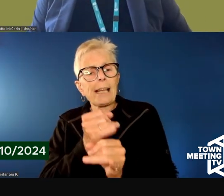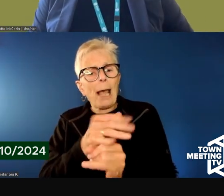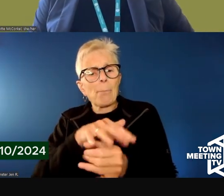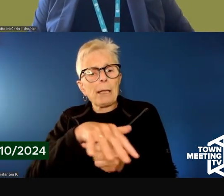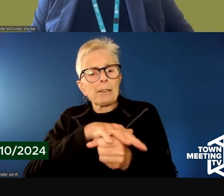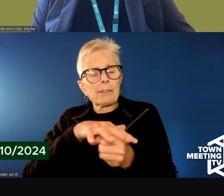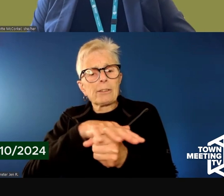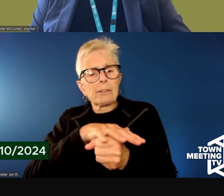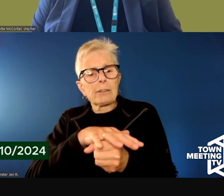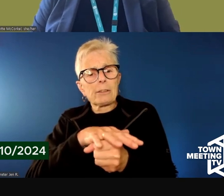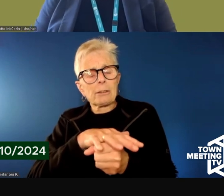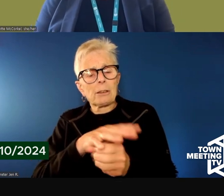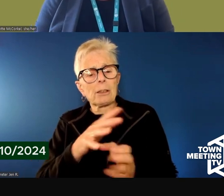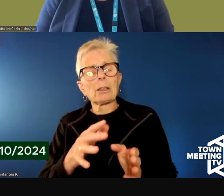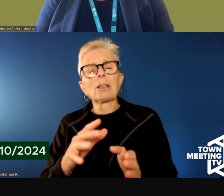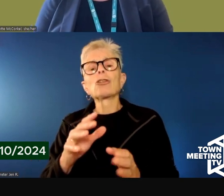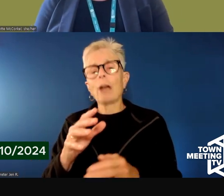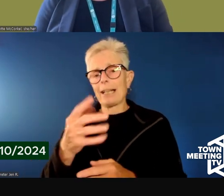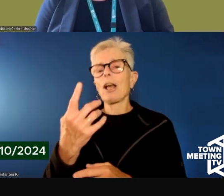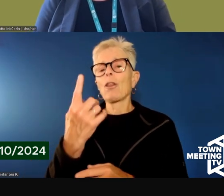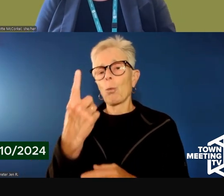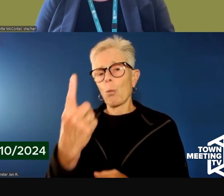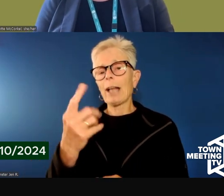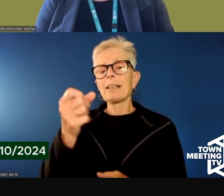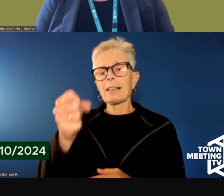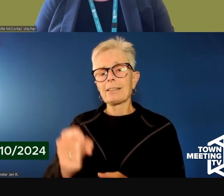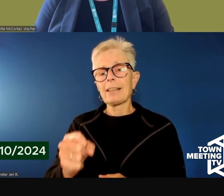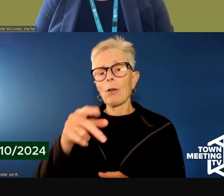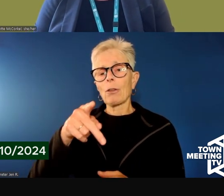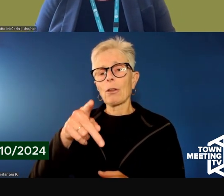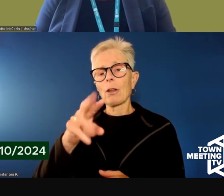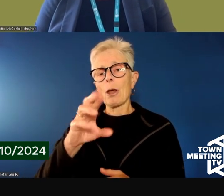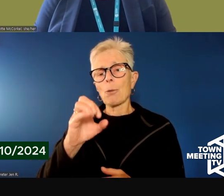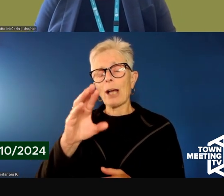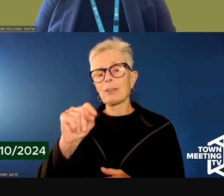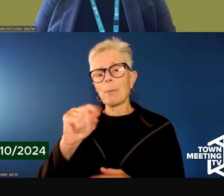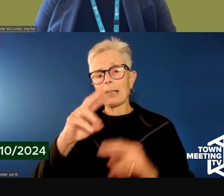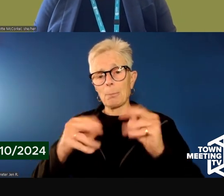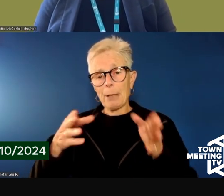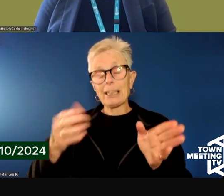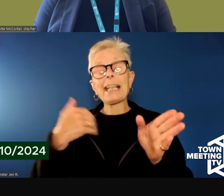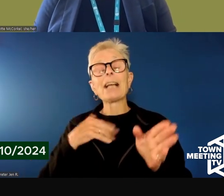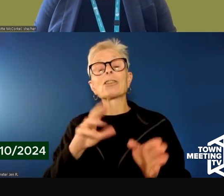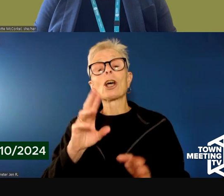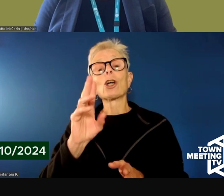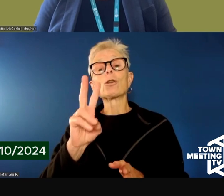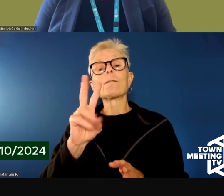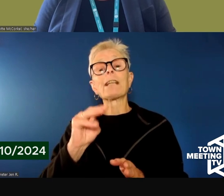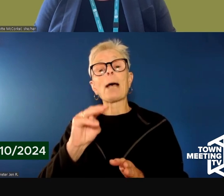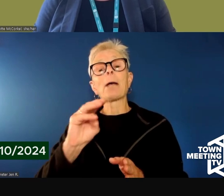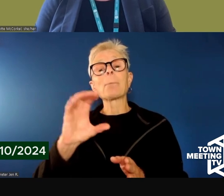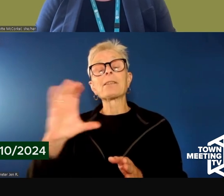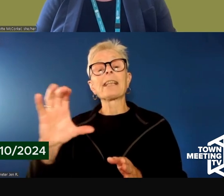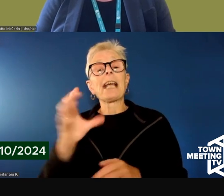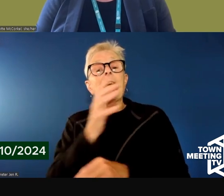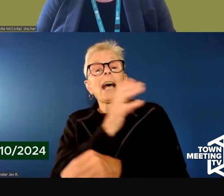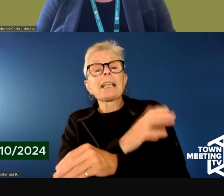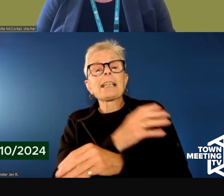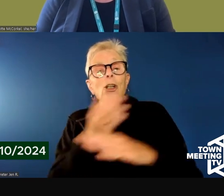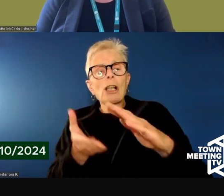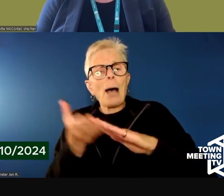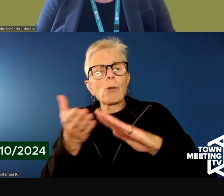The One South Prospects Street Building houses UVM Medical Center clinical operations in a